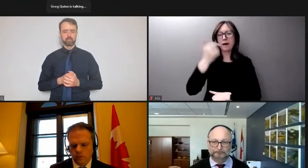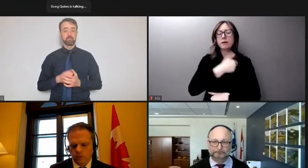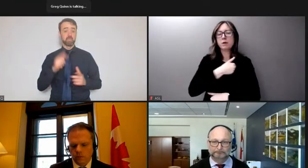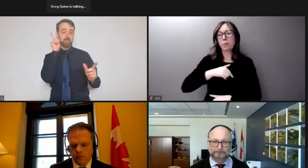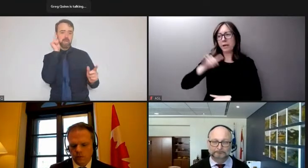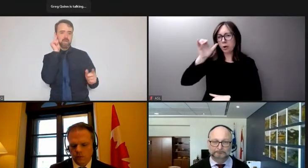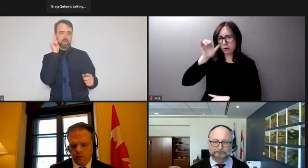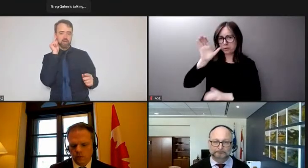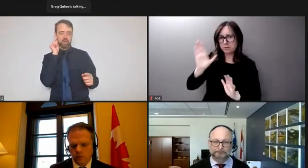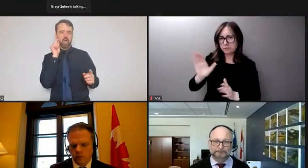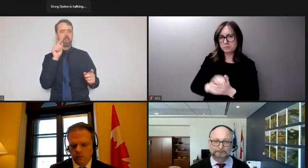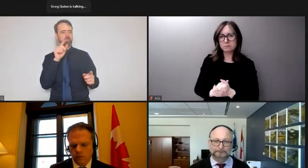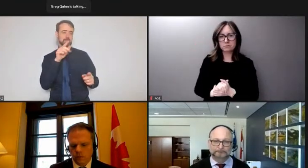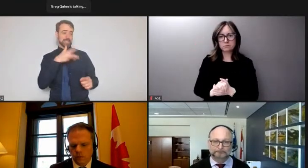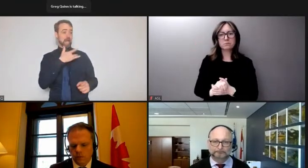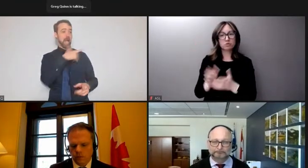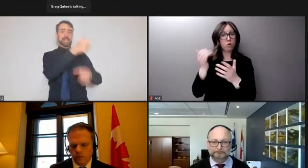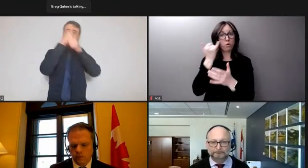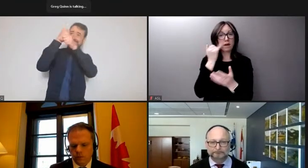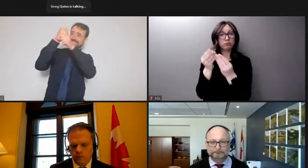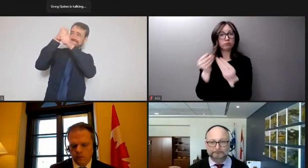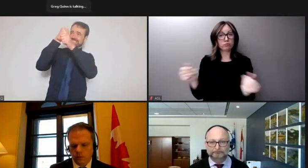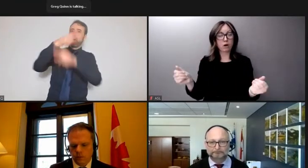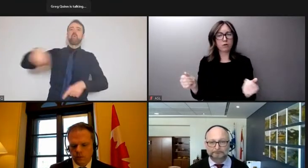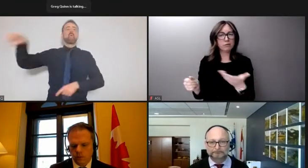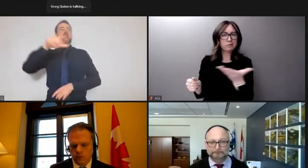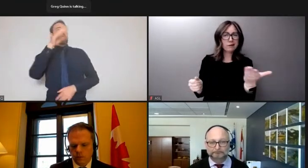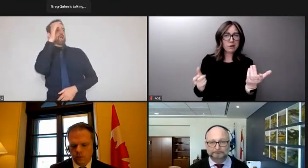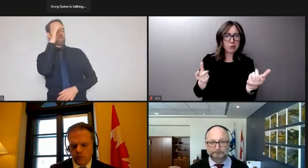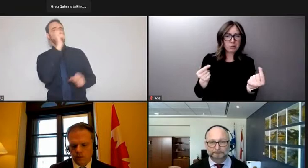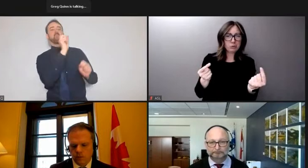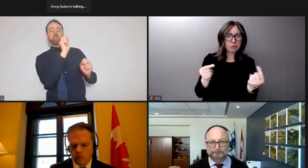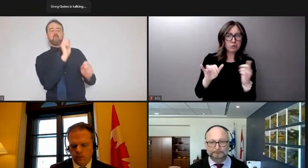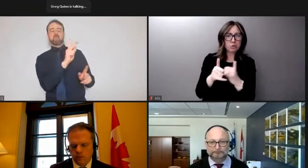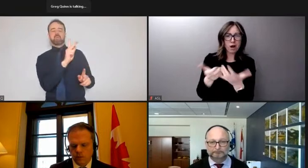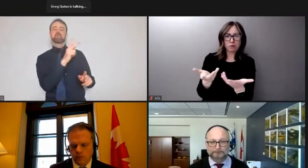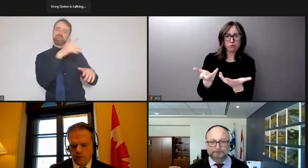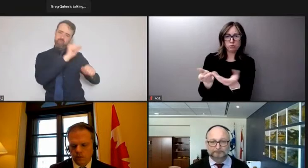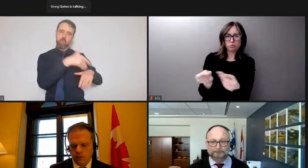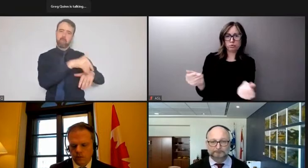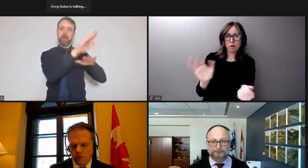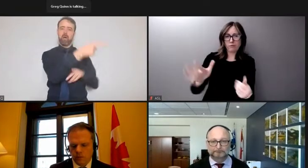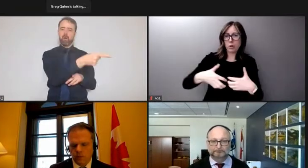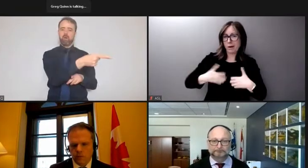what will the government do to address the underlying anger that the protesters are representing?